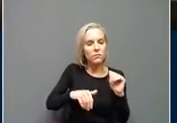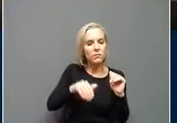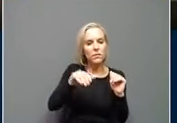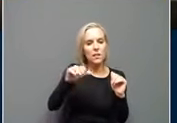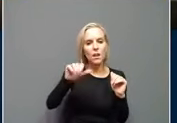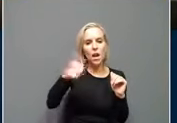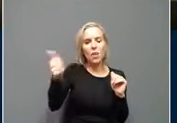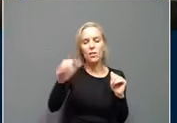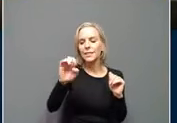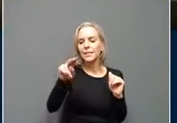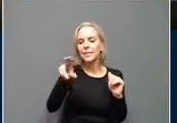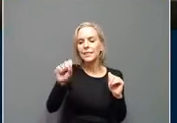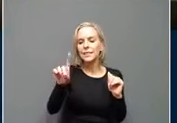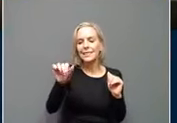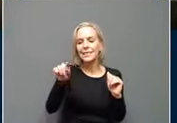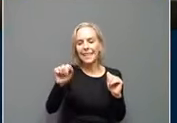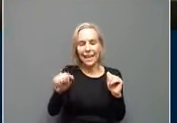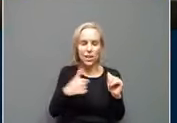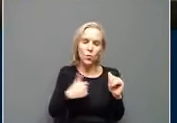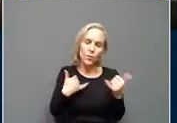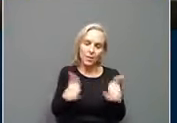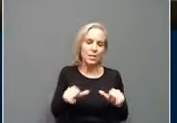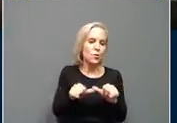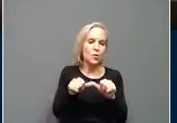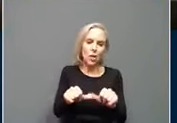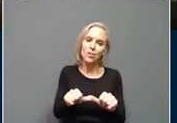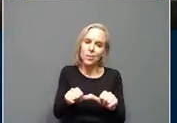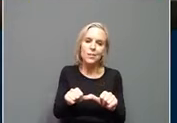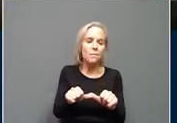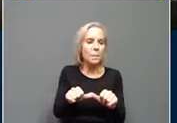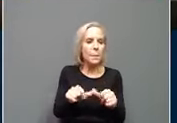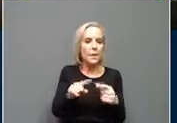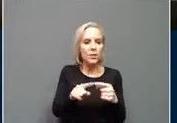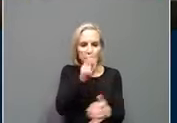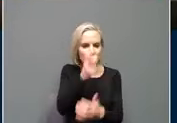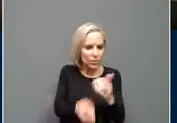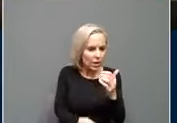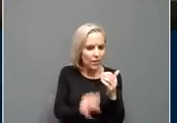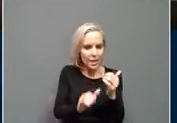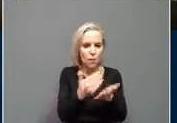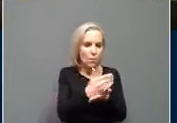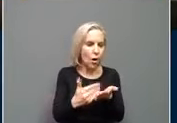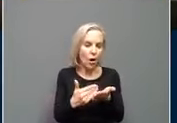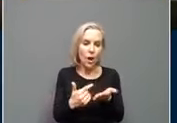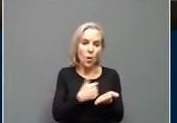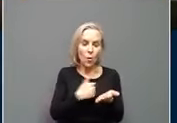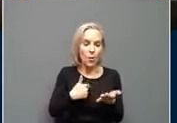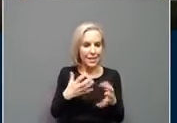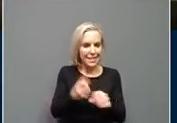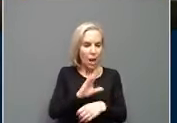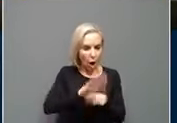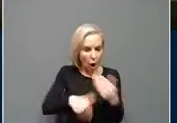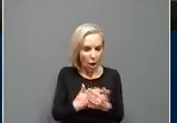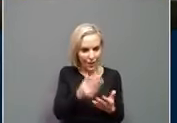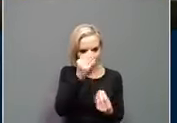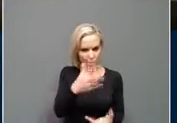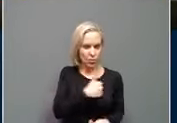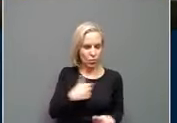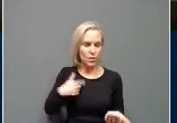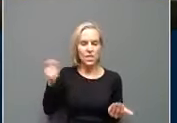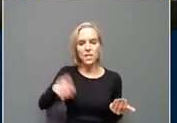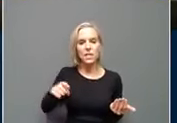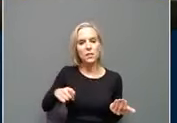And we're continuing to try to delve into that piece. I'm not sure we'll ever get all the information we need to